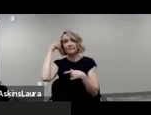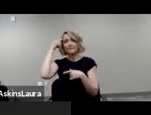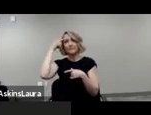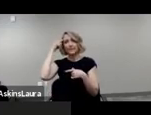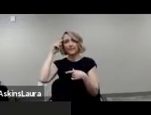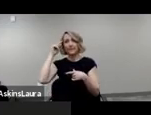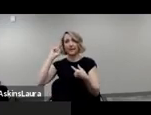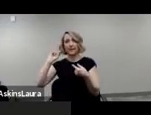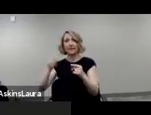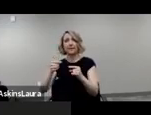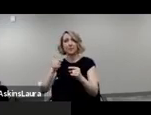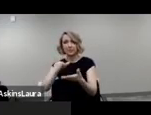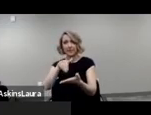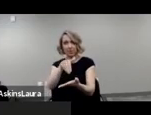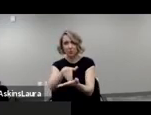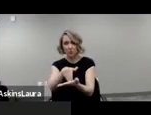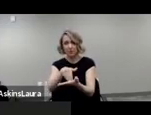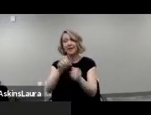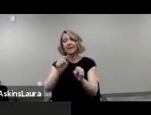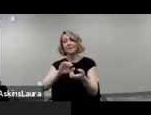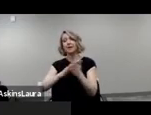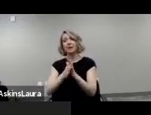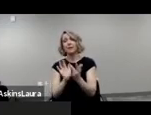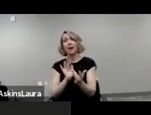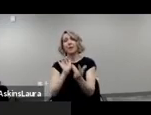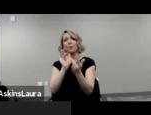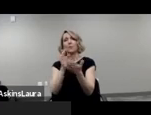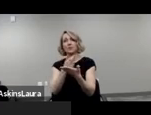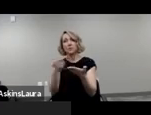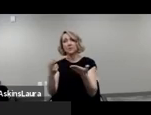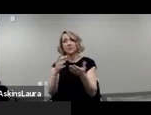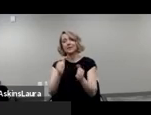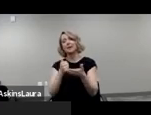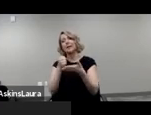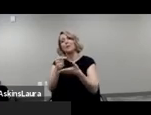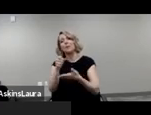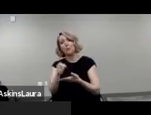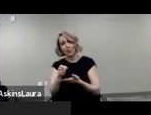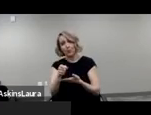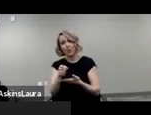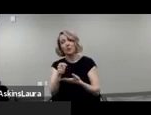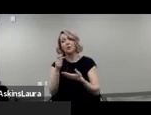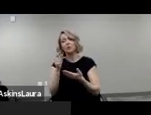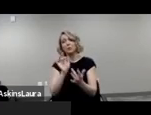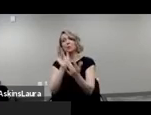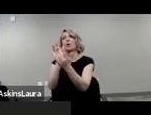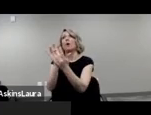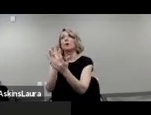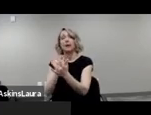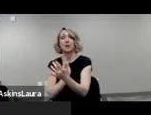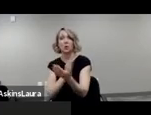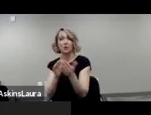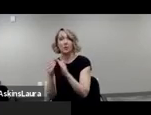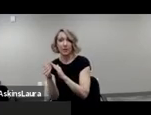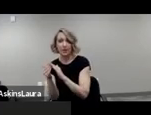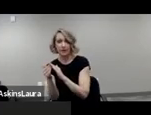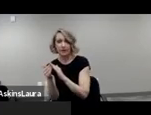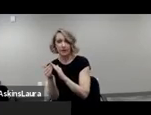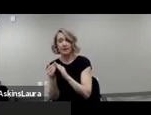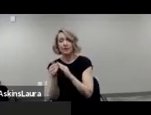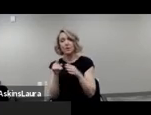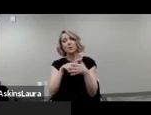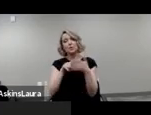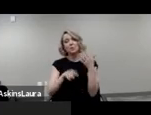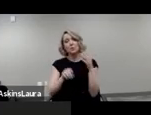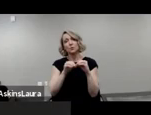disability outreach resources and assist you in creating accessible strategies to reach our community. These organizations are